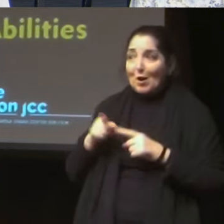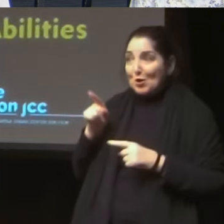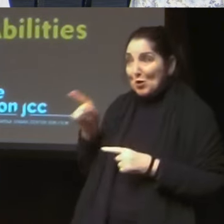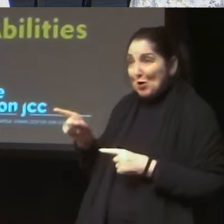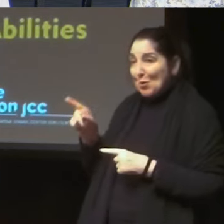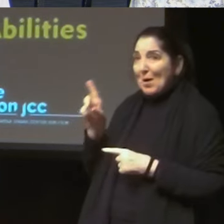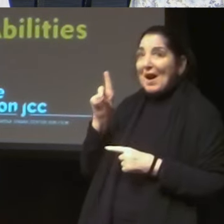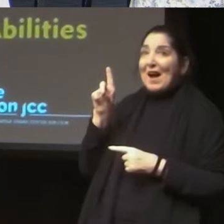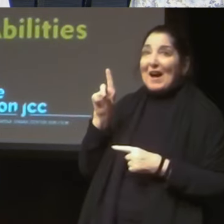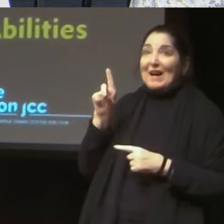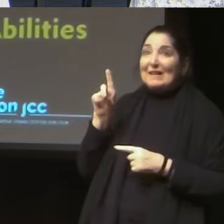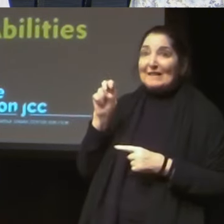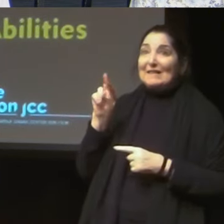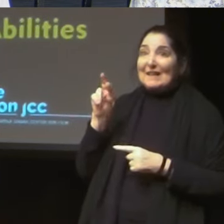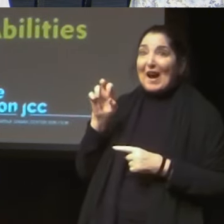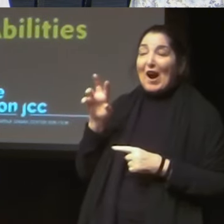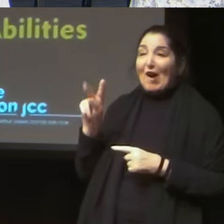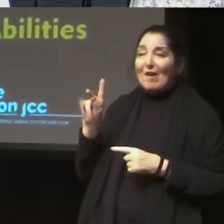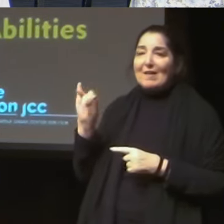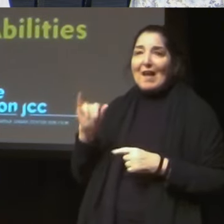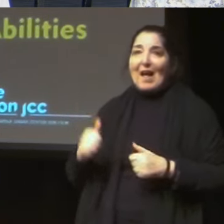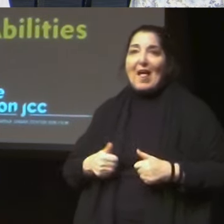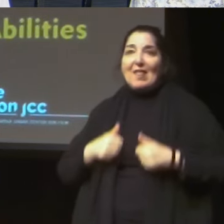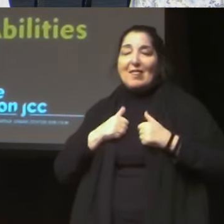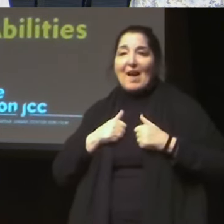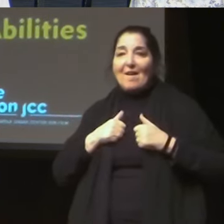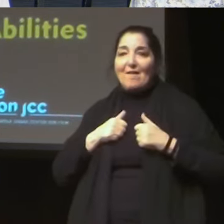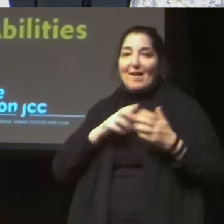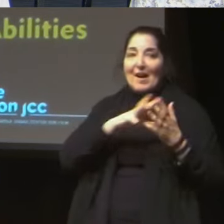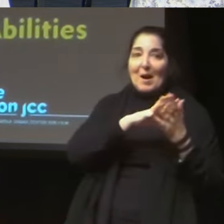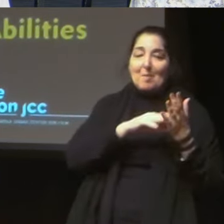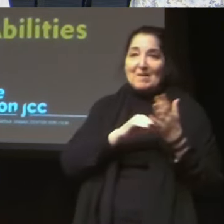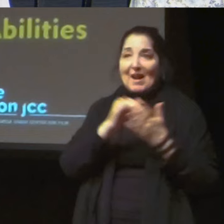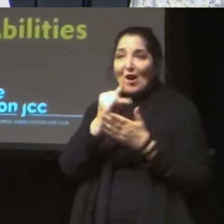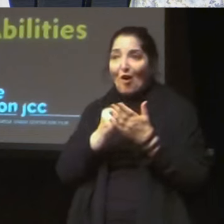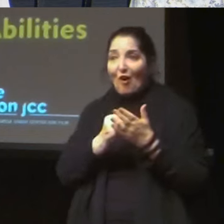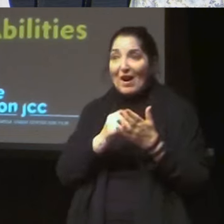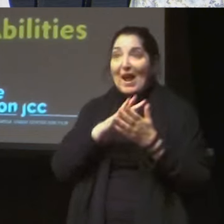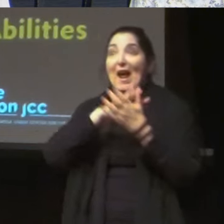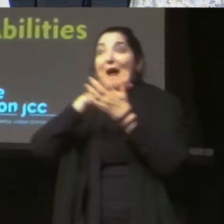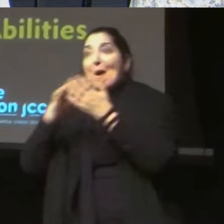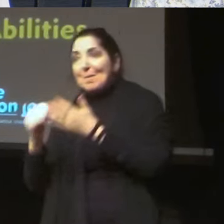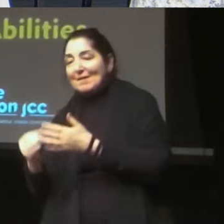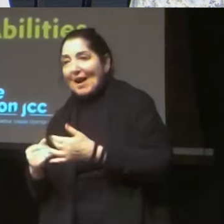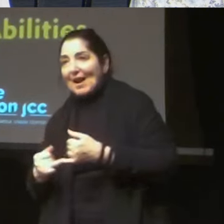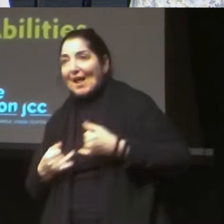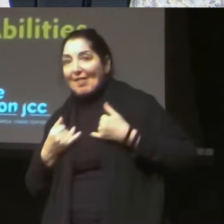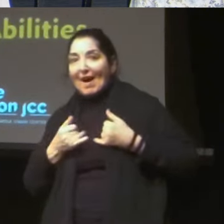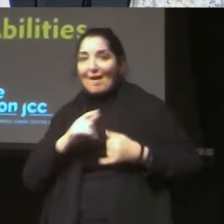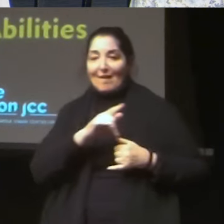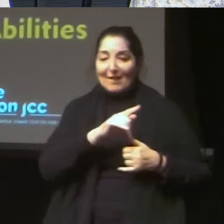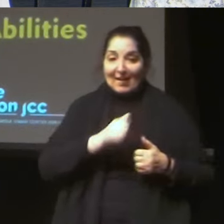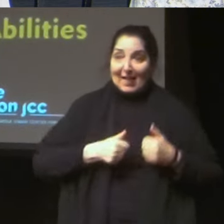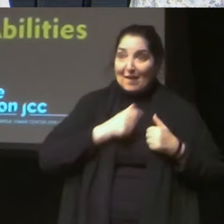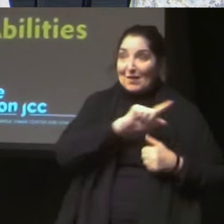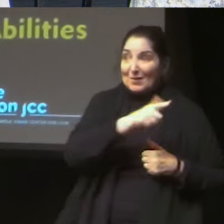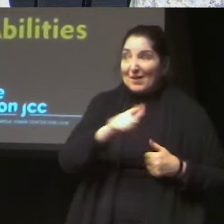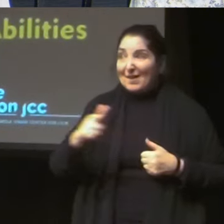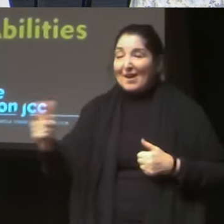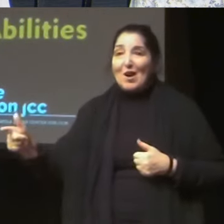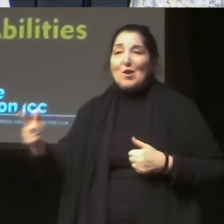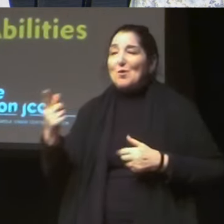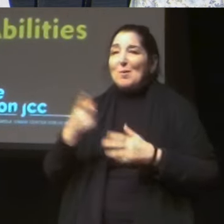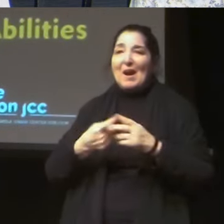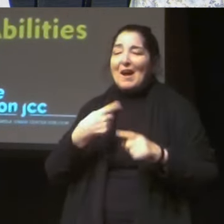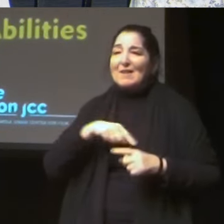these conversations that we're having about you. And, um, but I will say one thing that, uh, if there's one thing